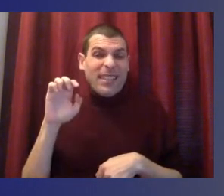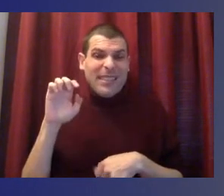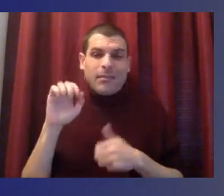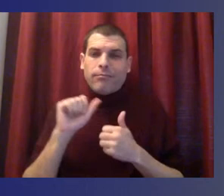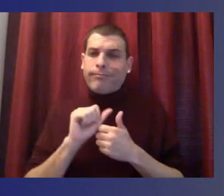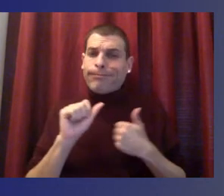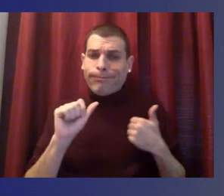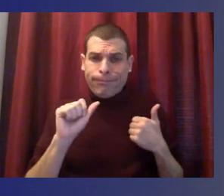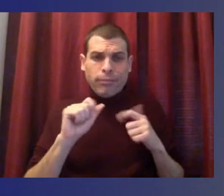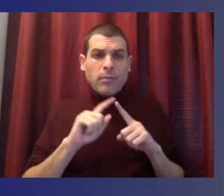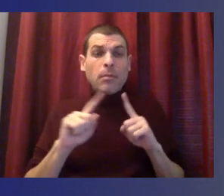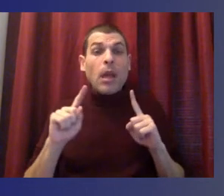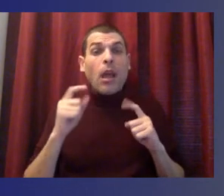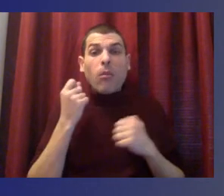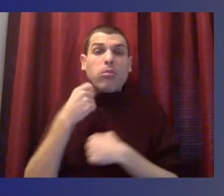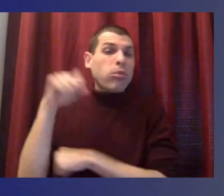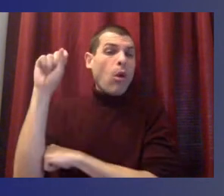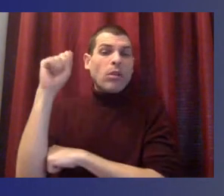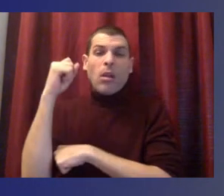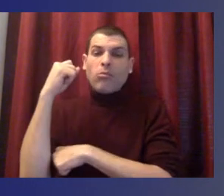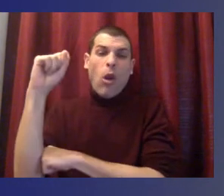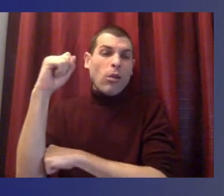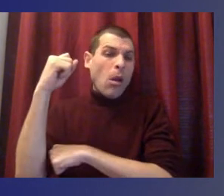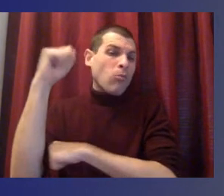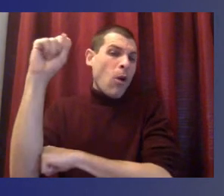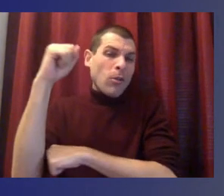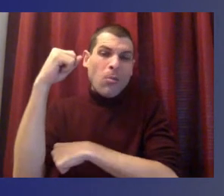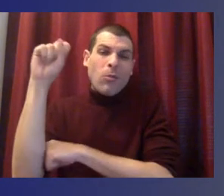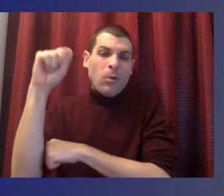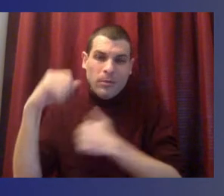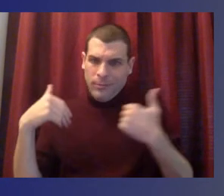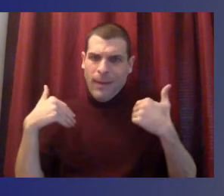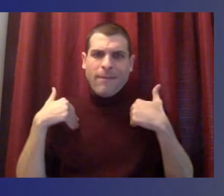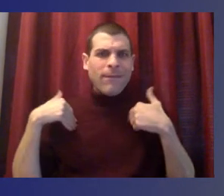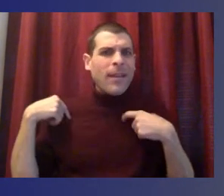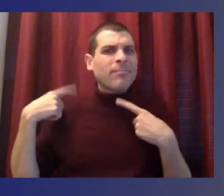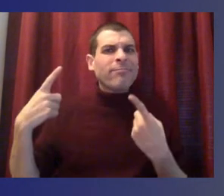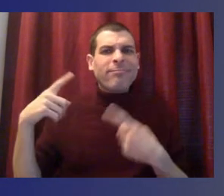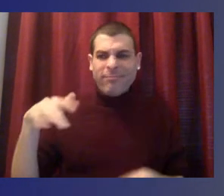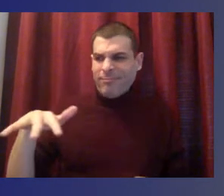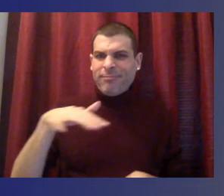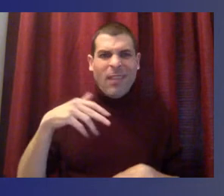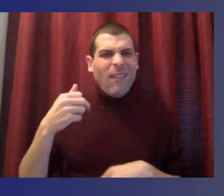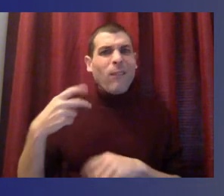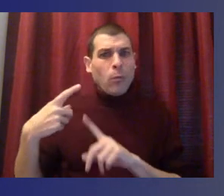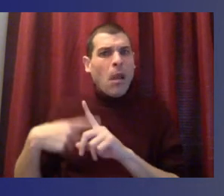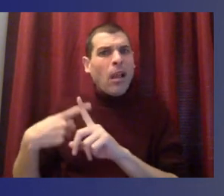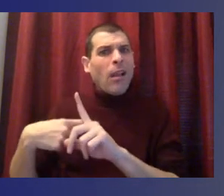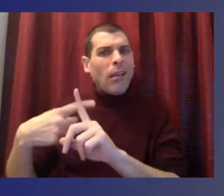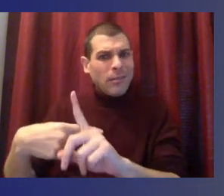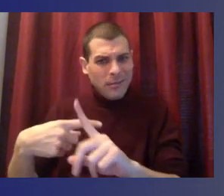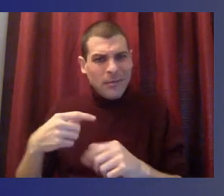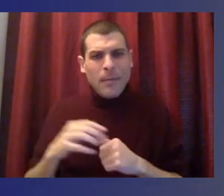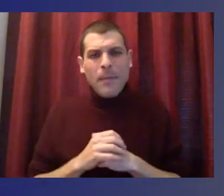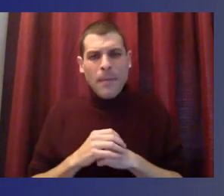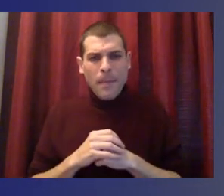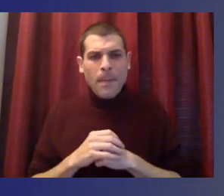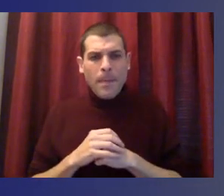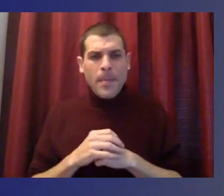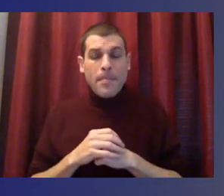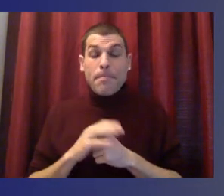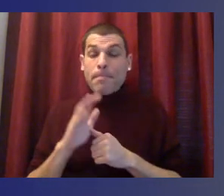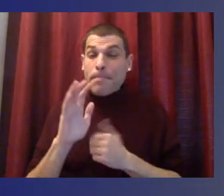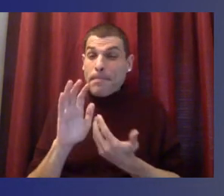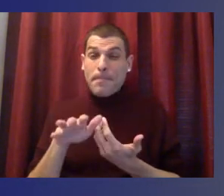happening in our country over the last few months. I have to say that I've had more conversations